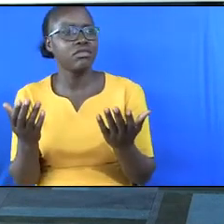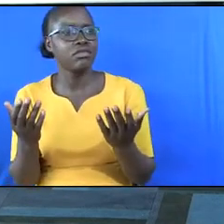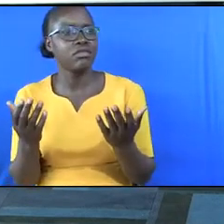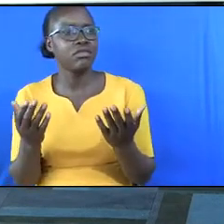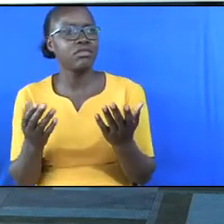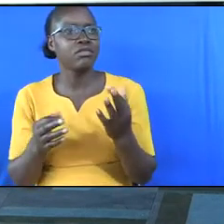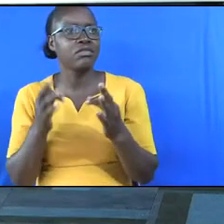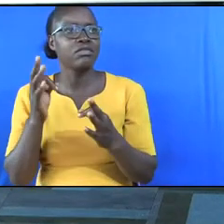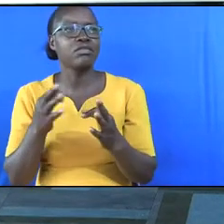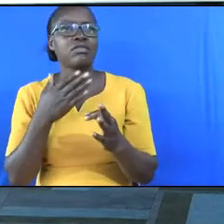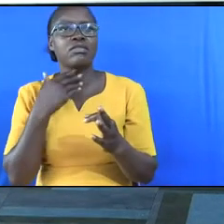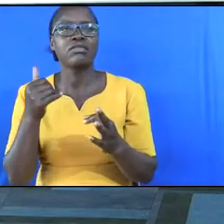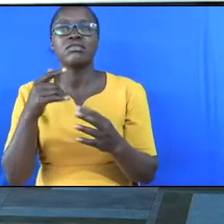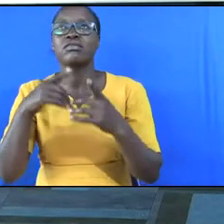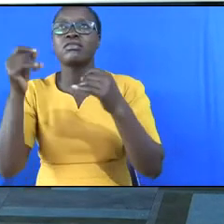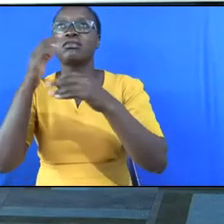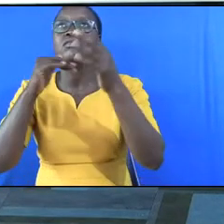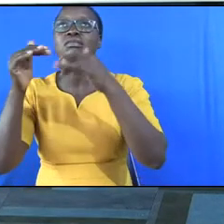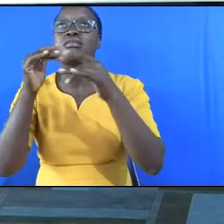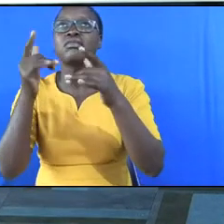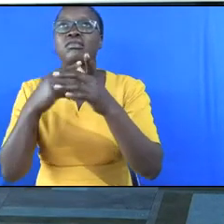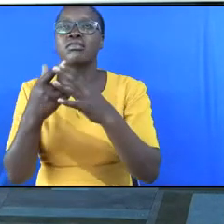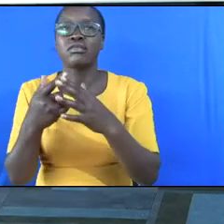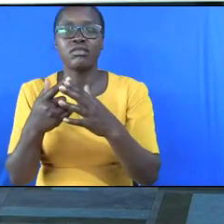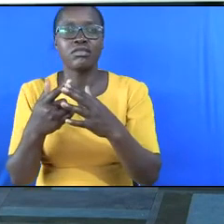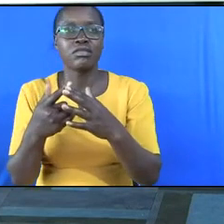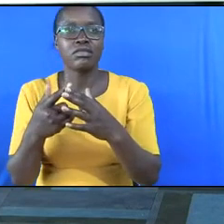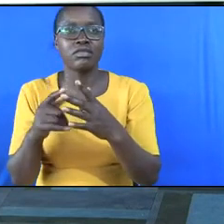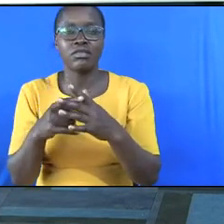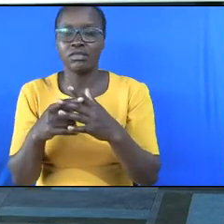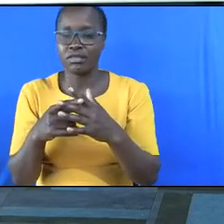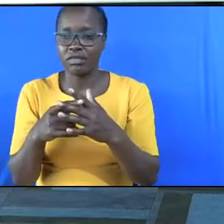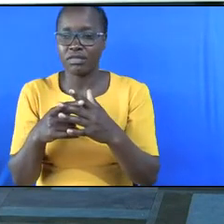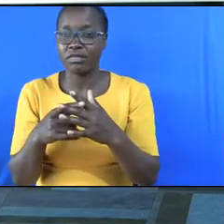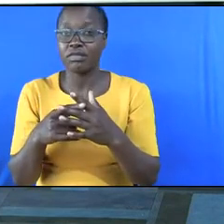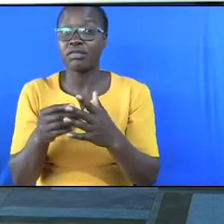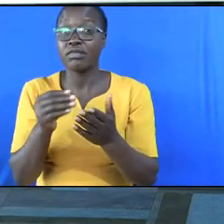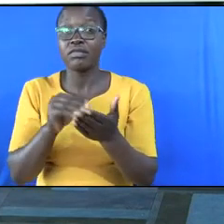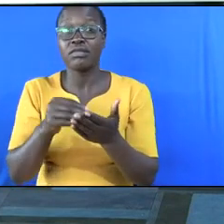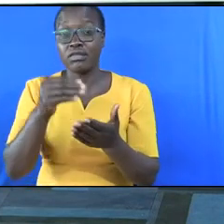If you are planning to go to heaven, you better learn now how to eat fruits.